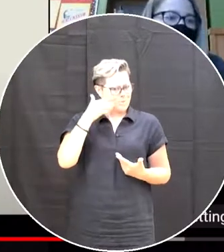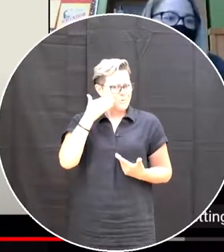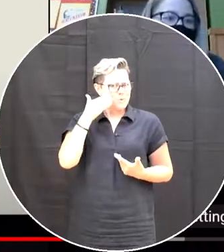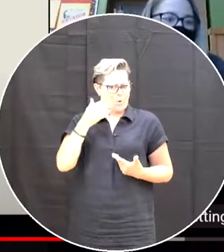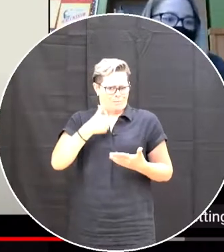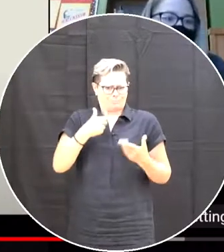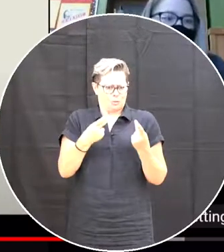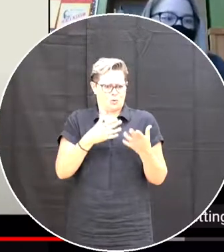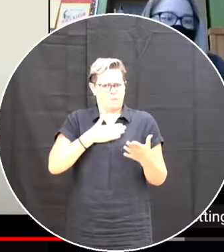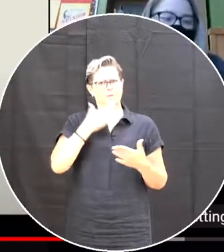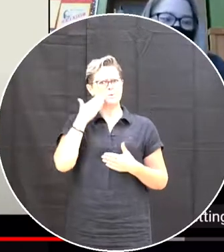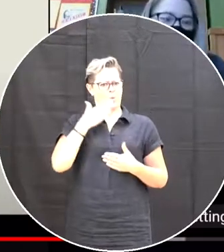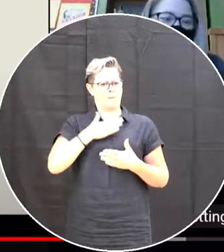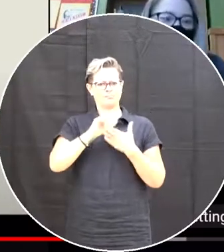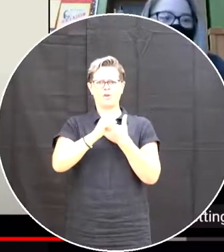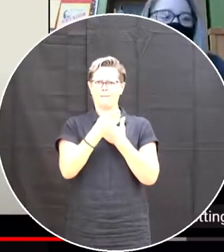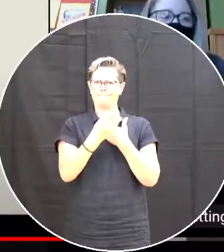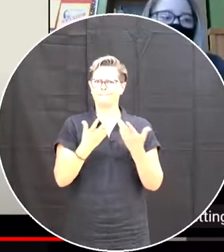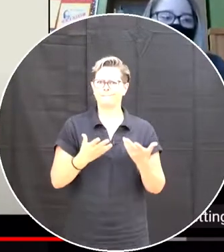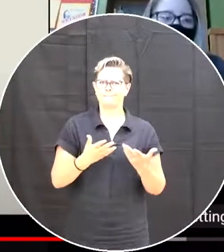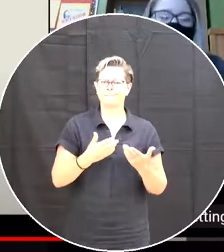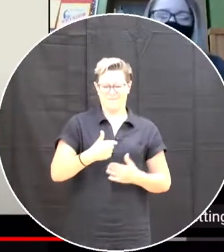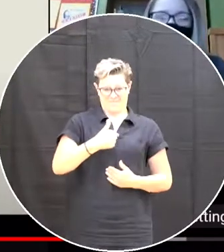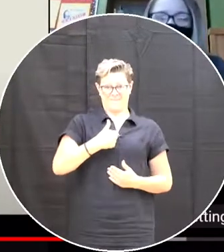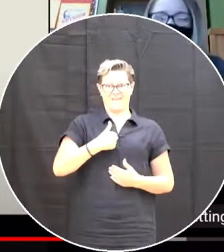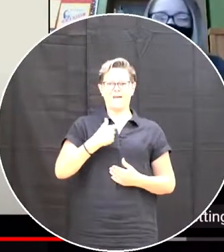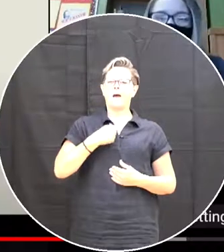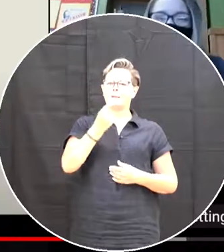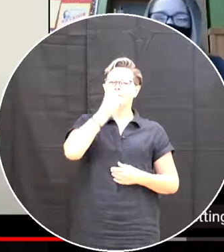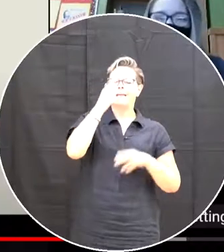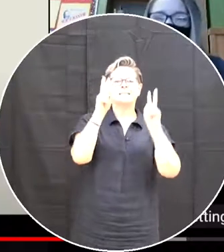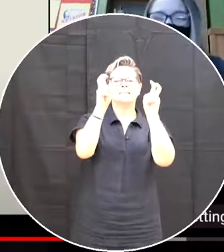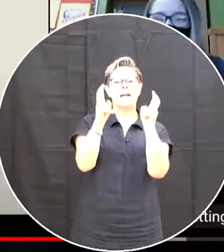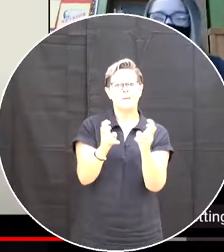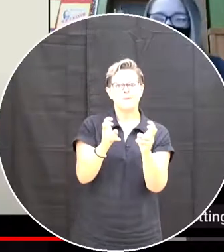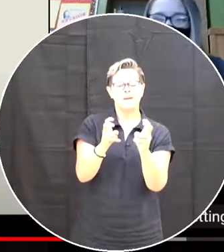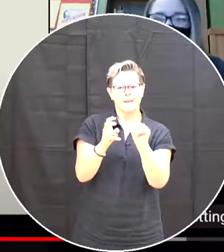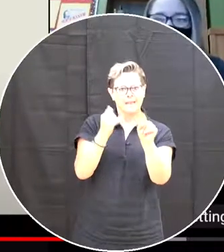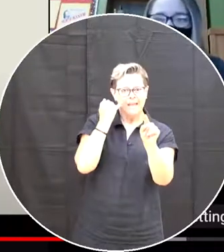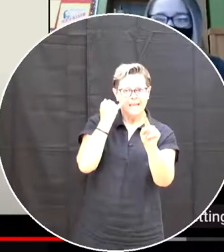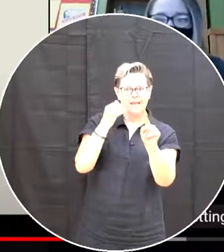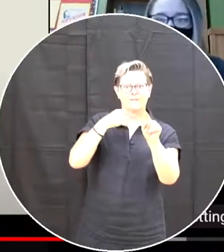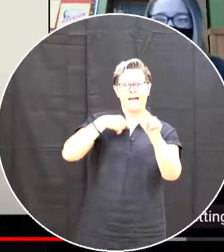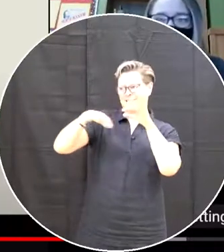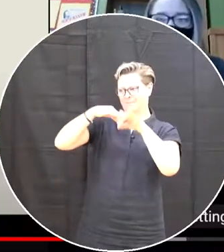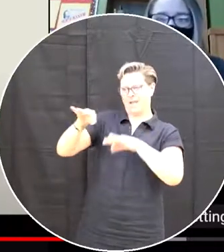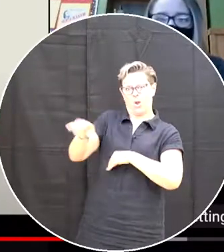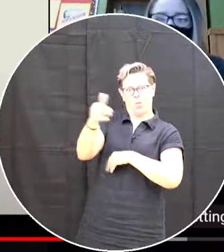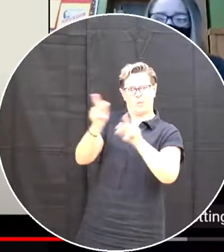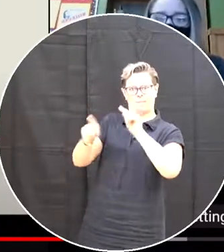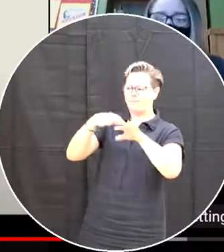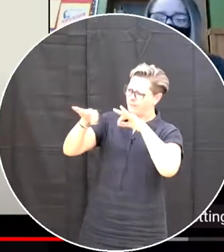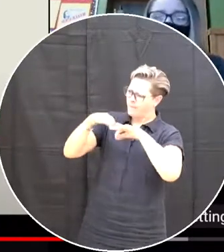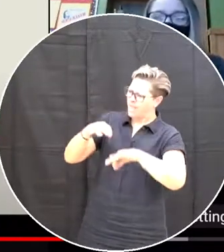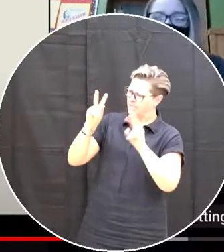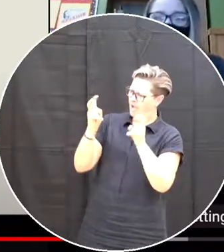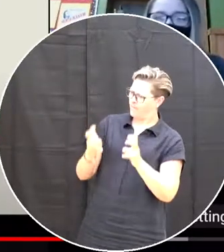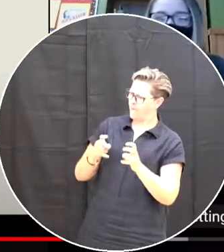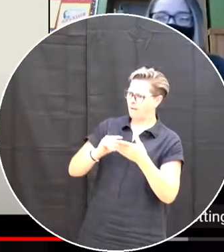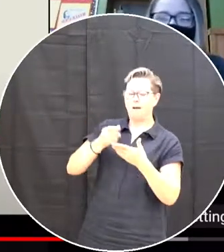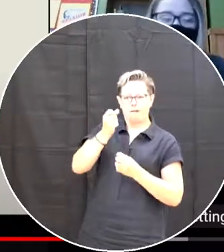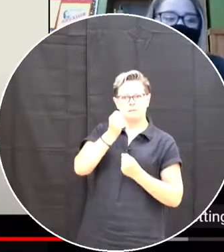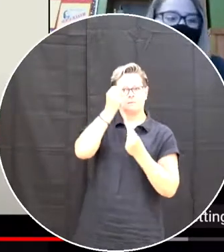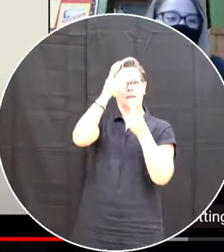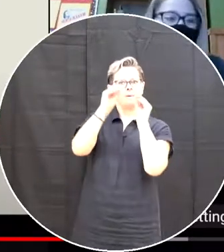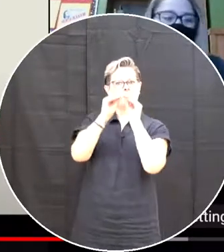I am definitely the type of person that understands a topic better When I explain it to other people So working within a